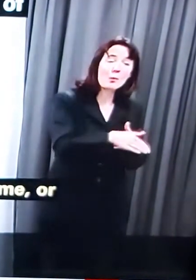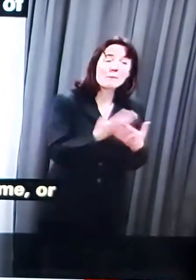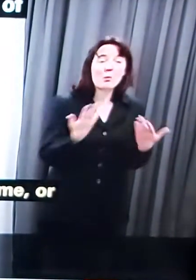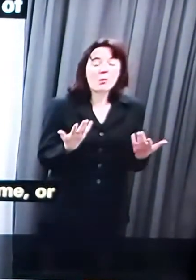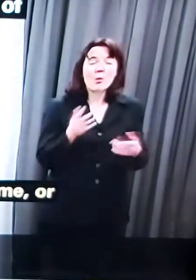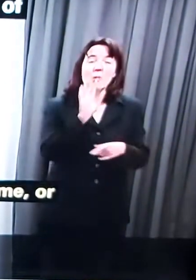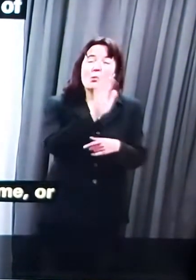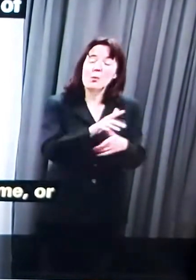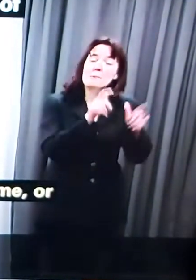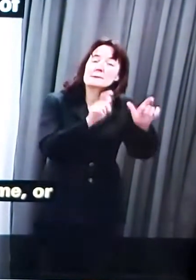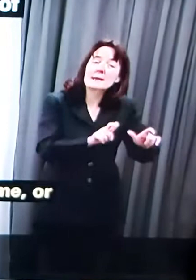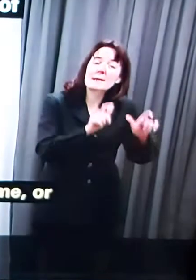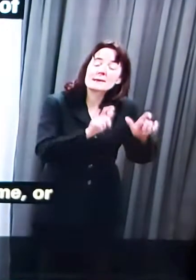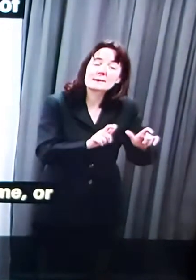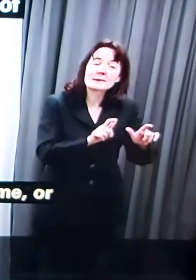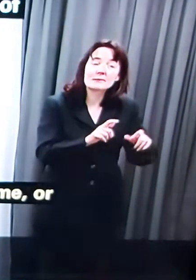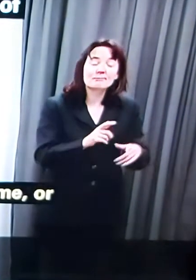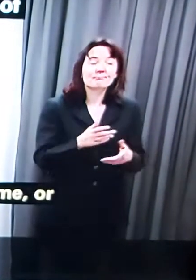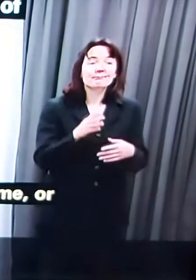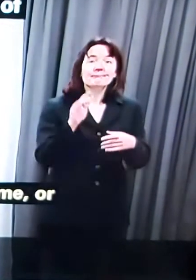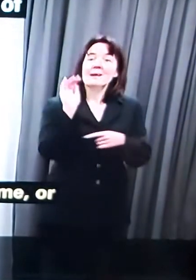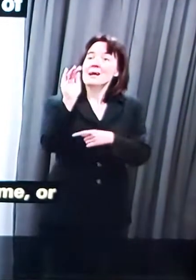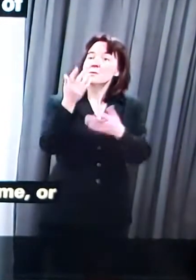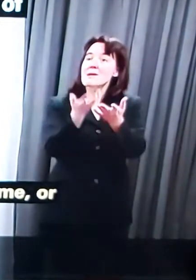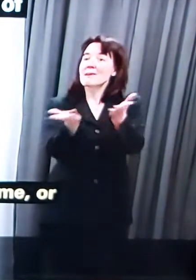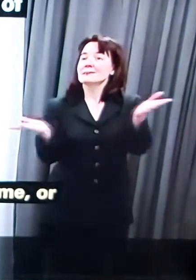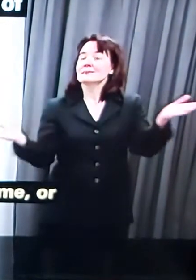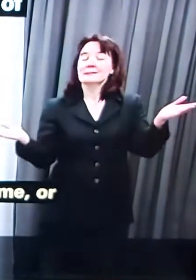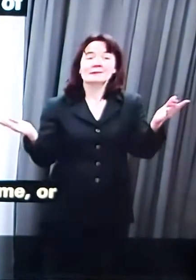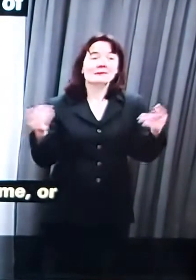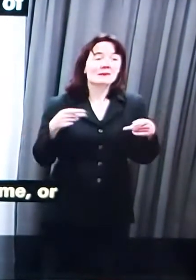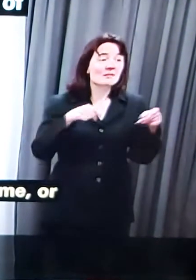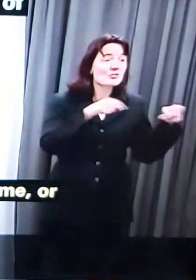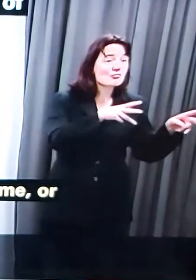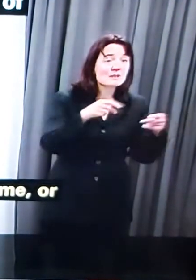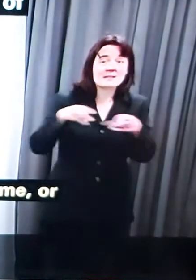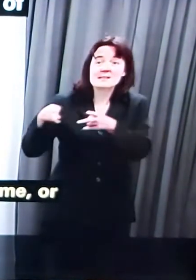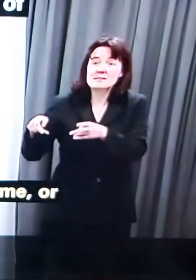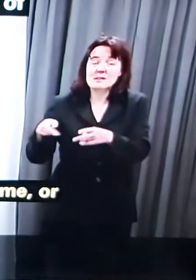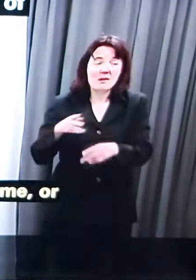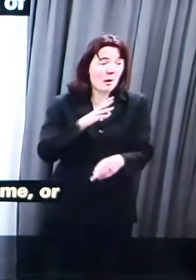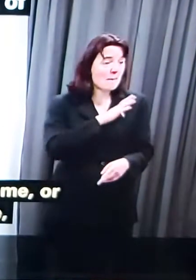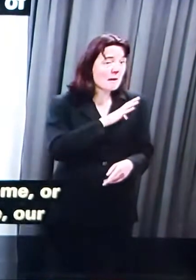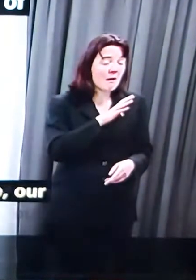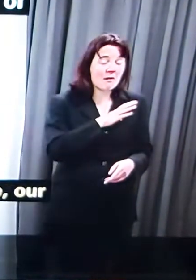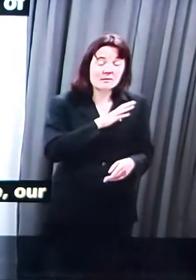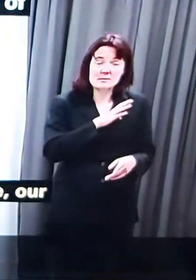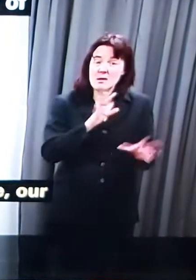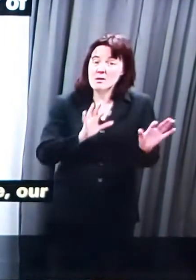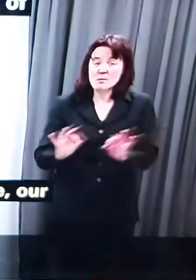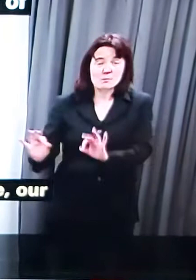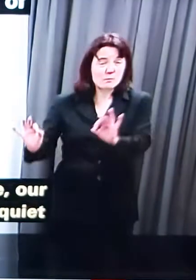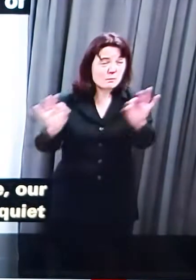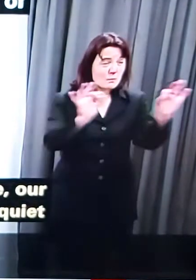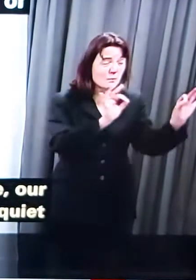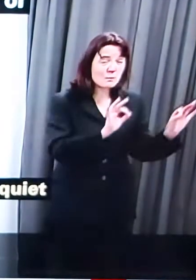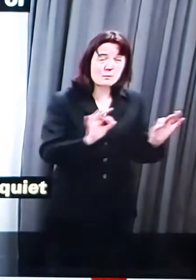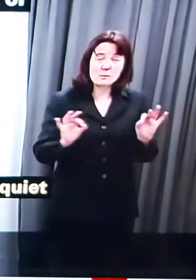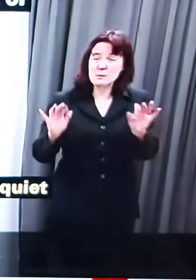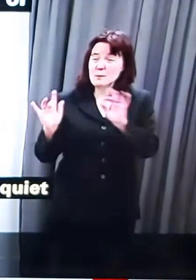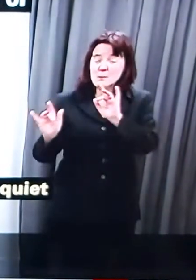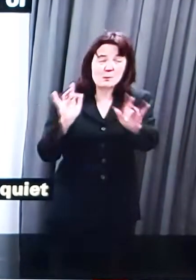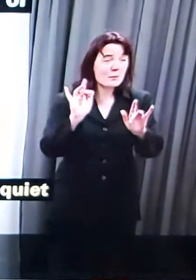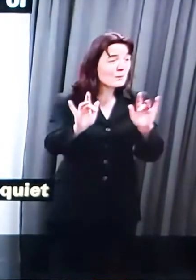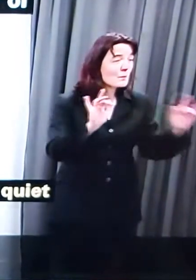outside, roads or streets or parks are quiet in a way that we would never normally expect